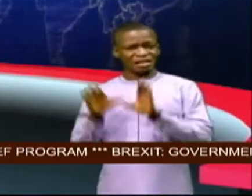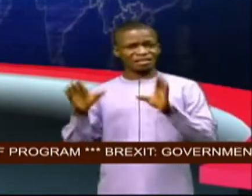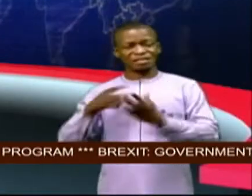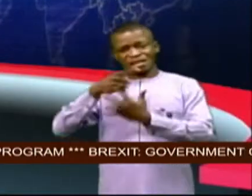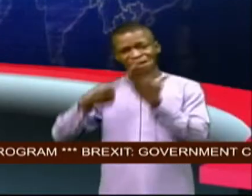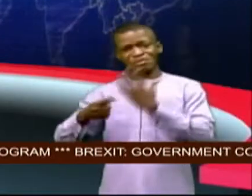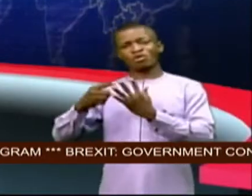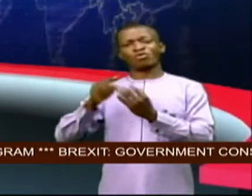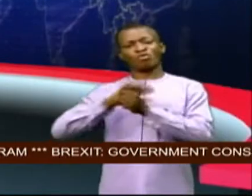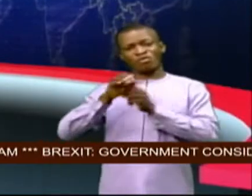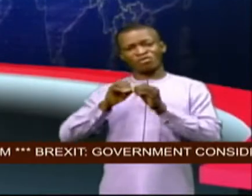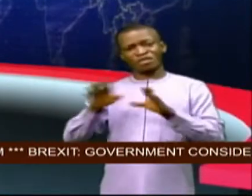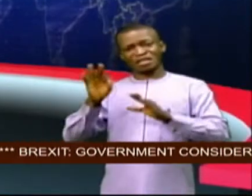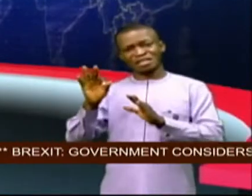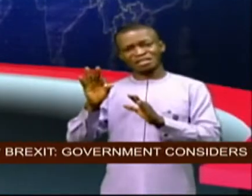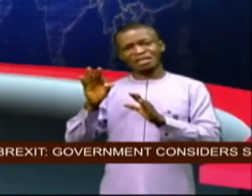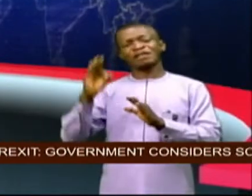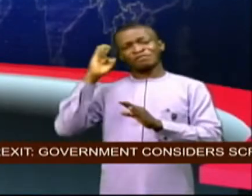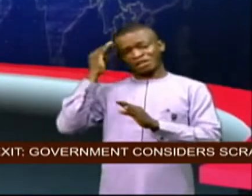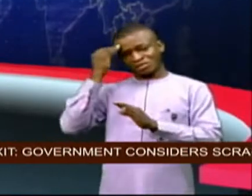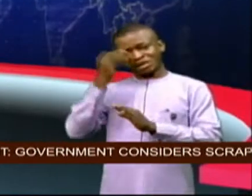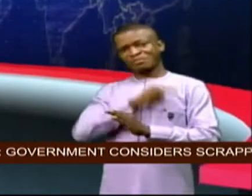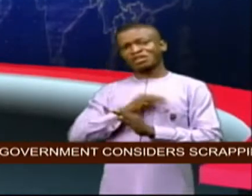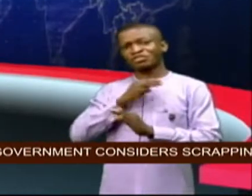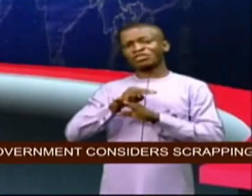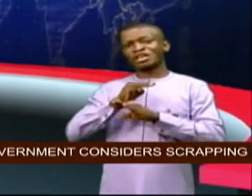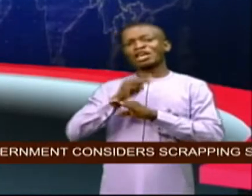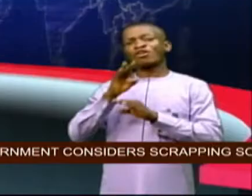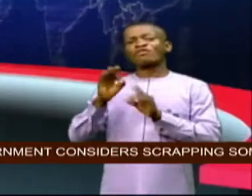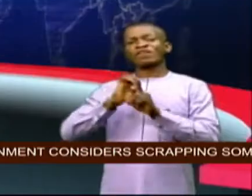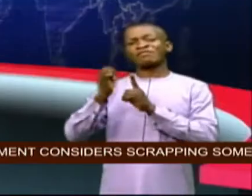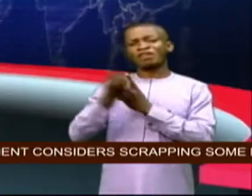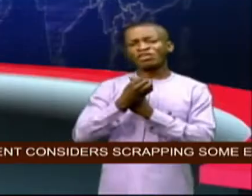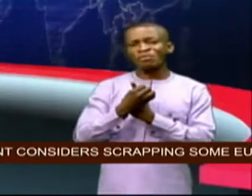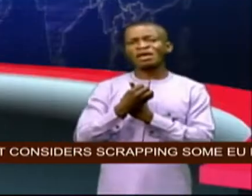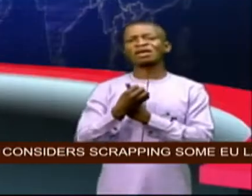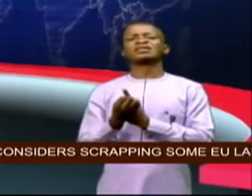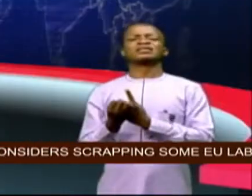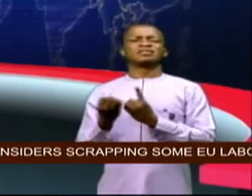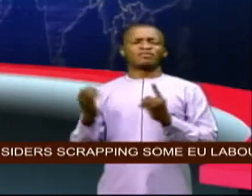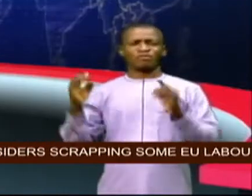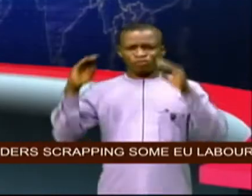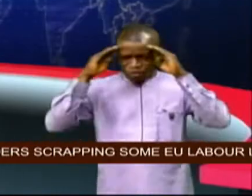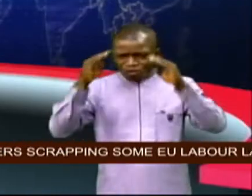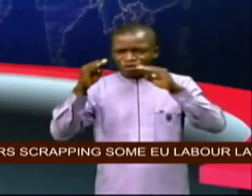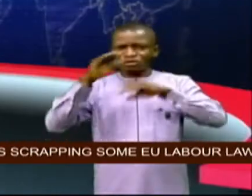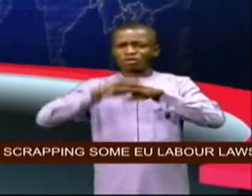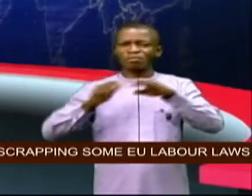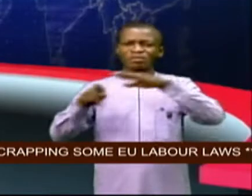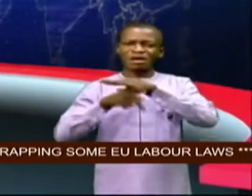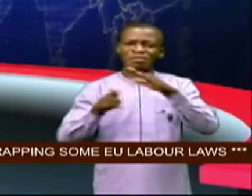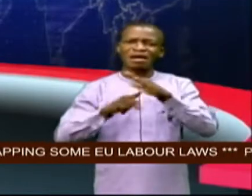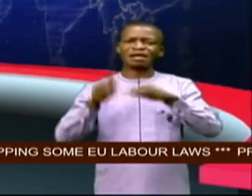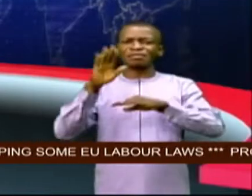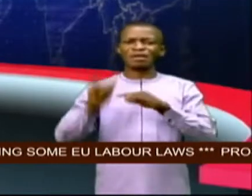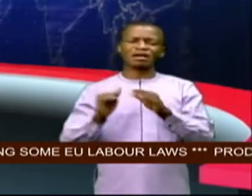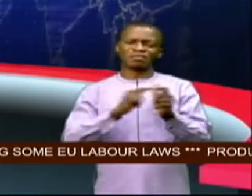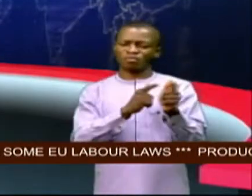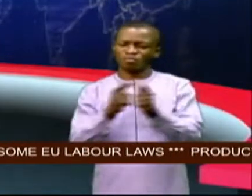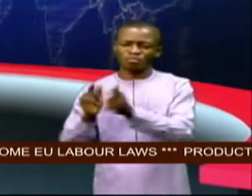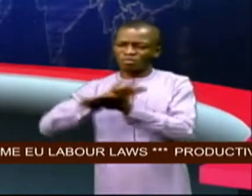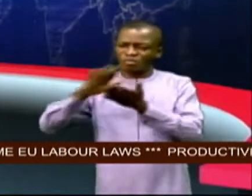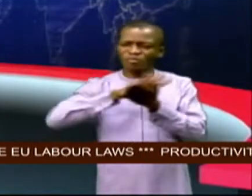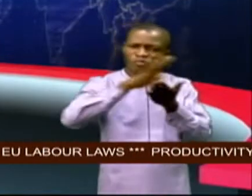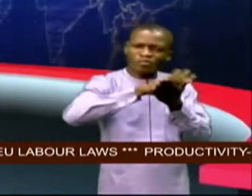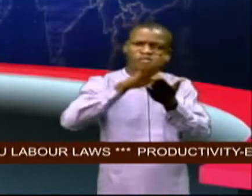the federal ministry of environment is adopting continuous primary preventive measure by disinfecting schools of